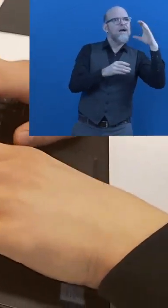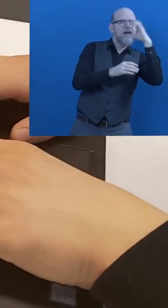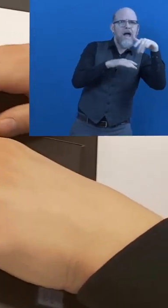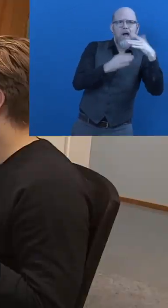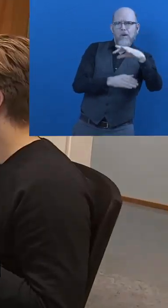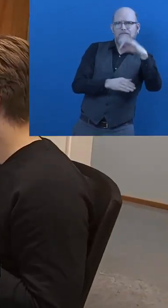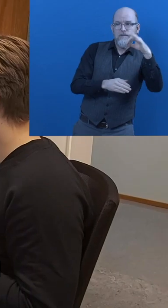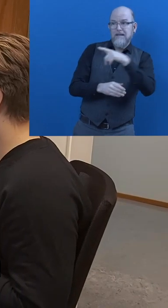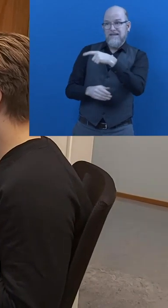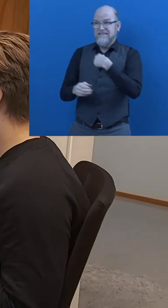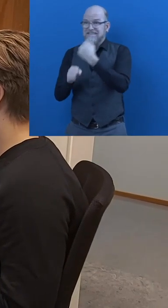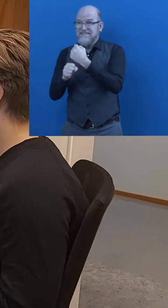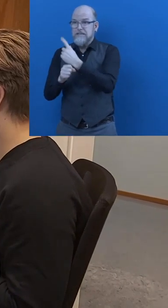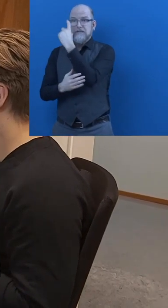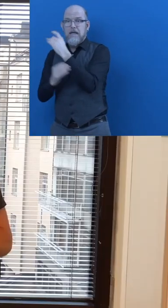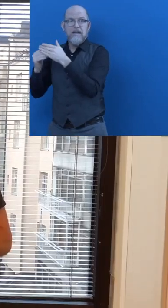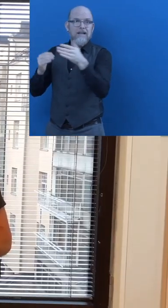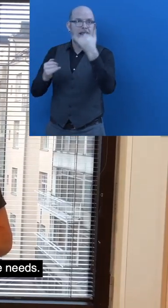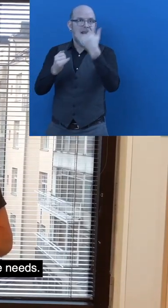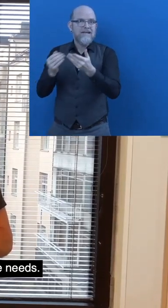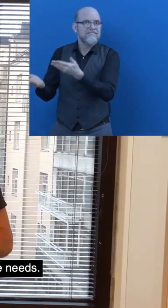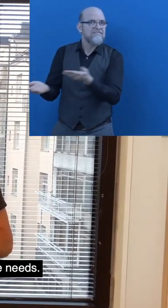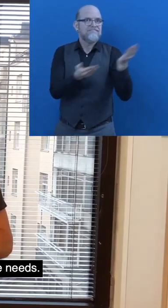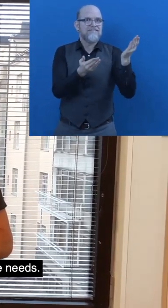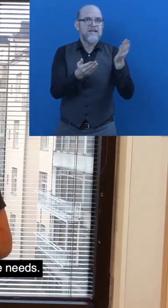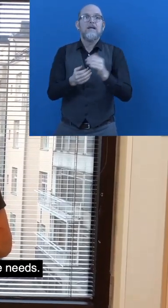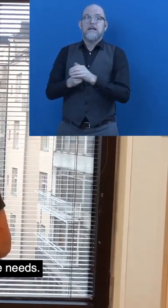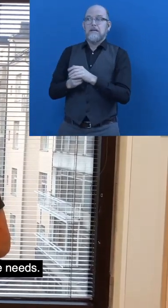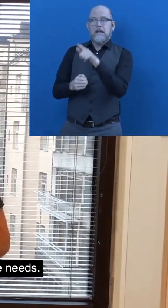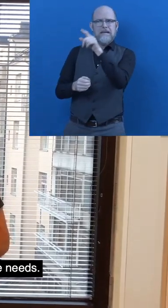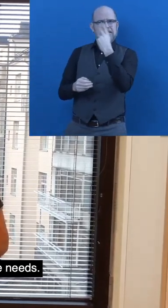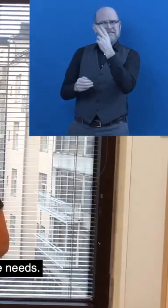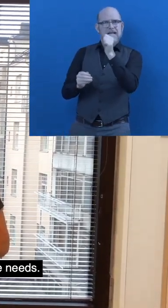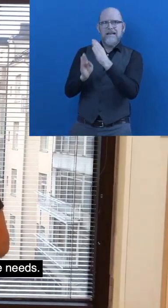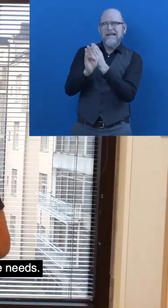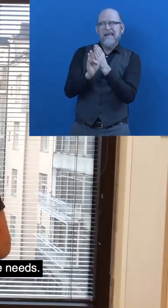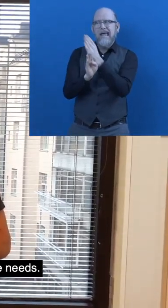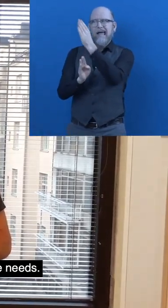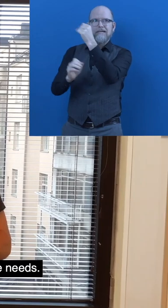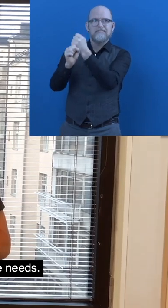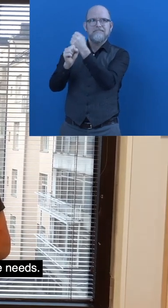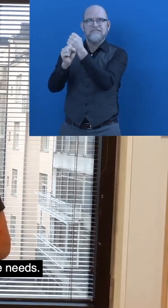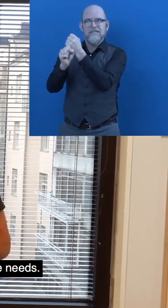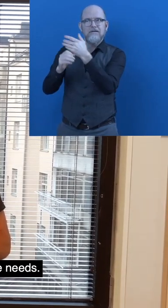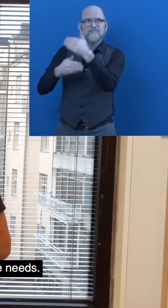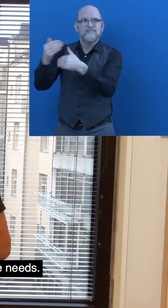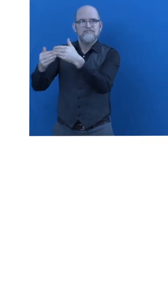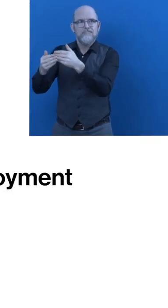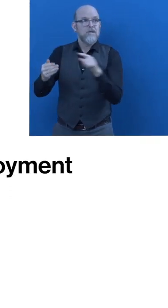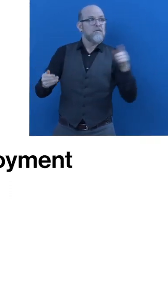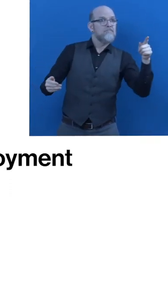long as needed. Via our service a person can find a career and employers can find solutions to their workforce needs.